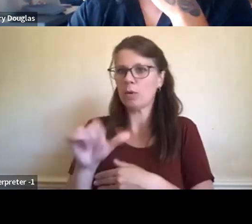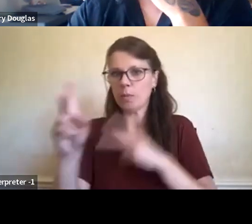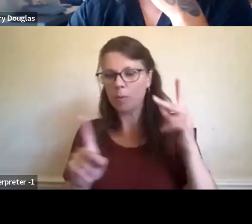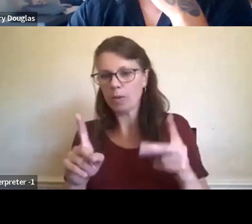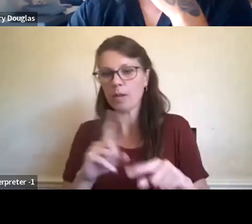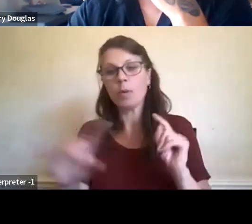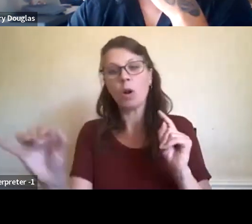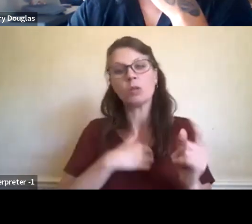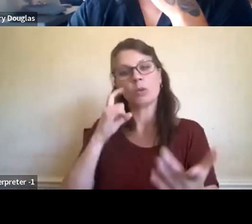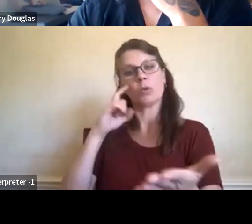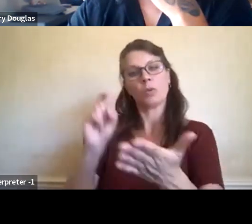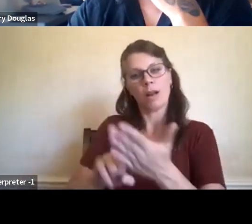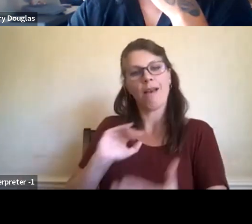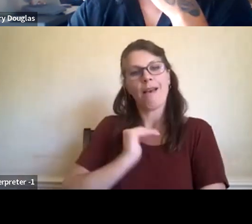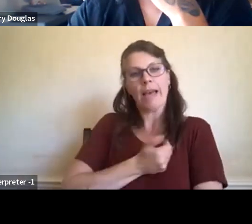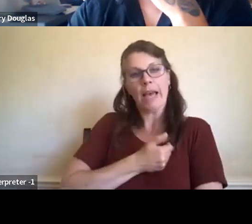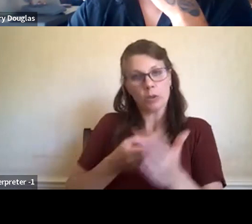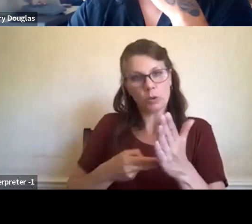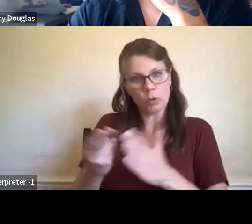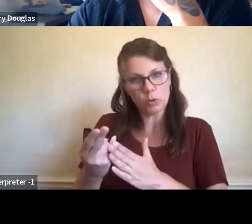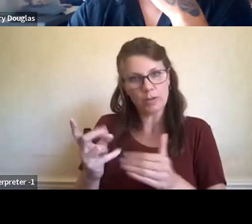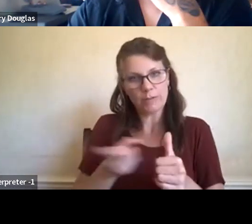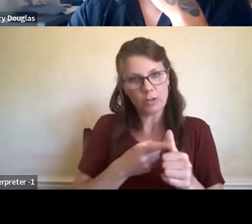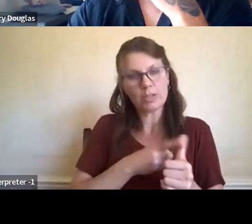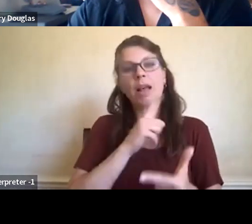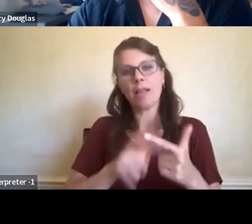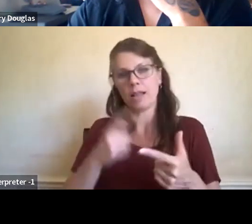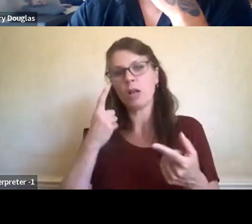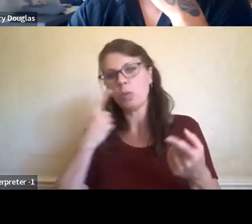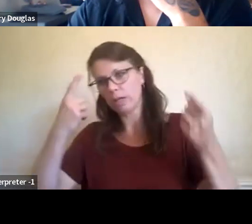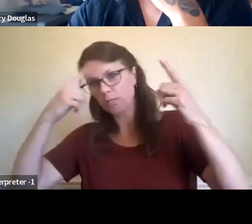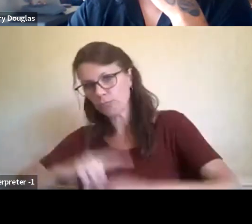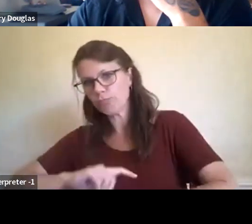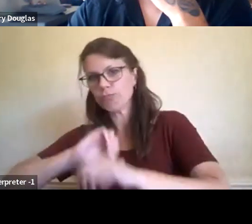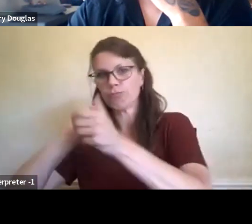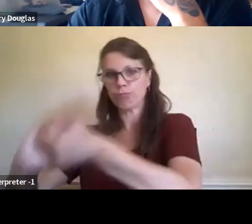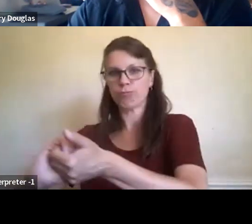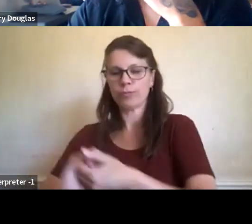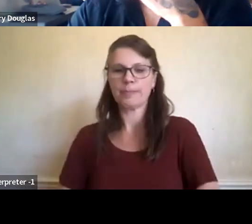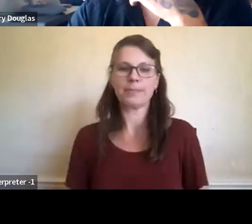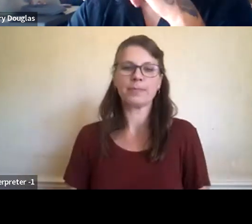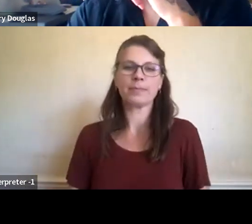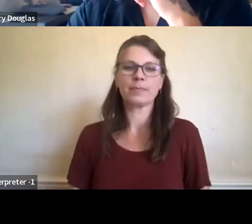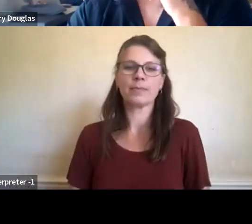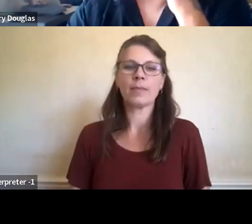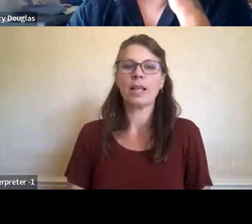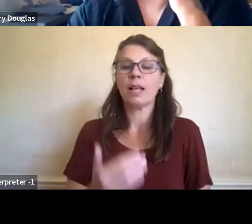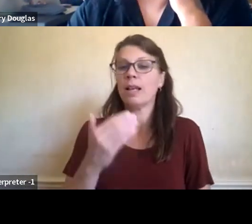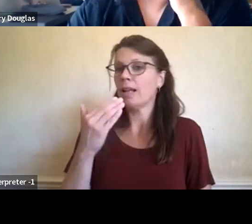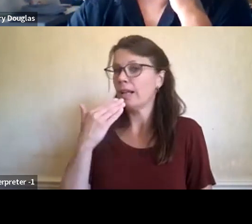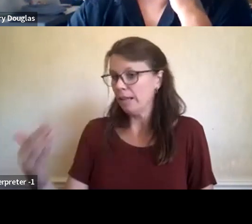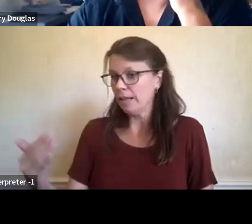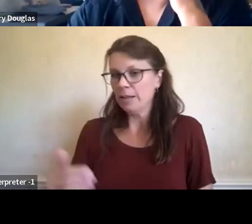recognize our truth before we can reconcile. Thank you. Yeah. Thank you. Uh, thank you to, uh,